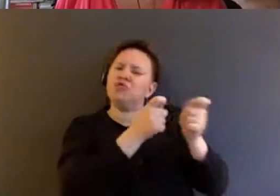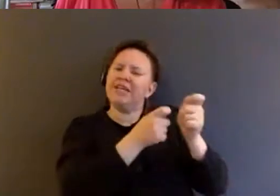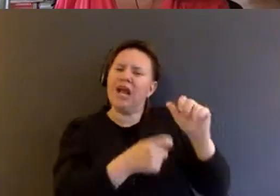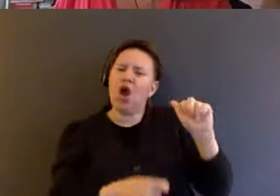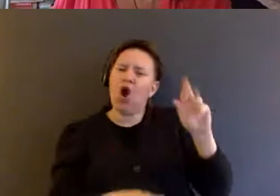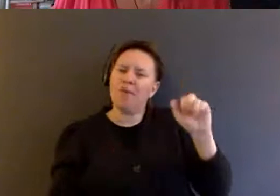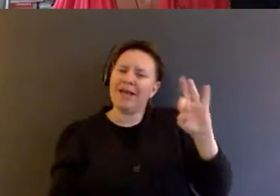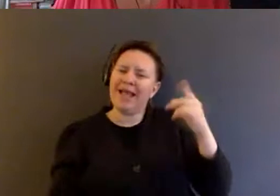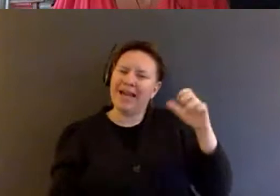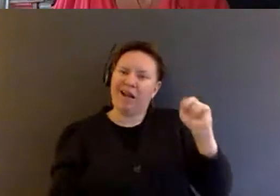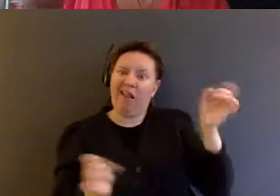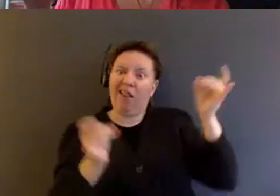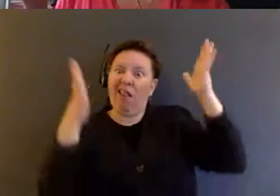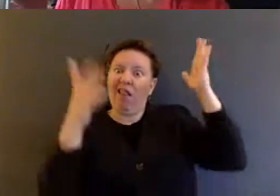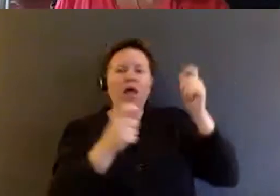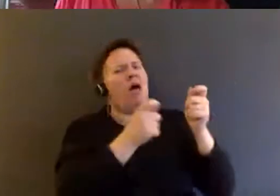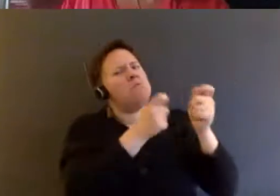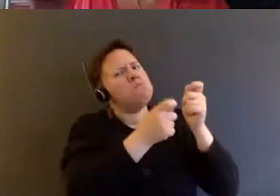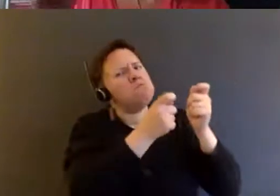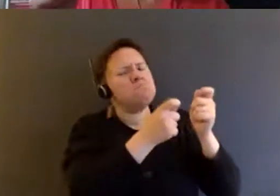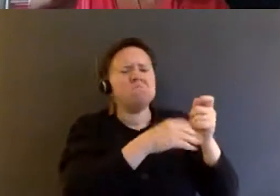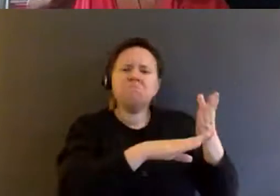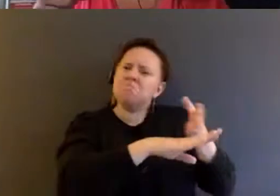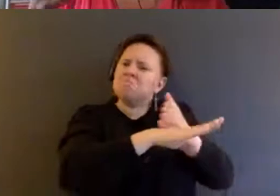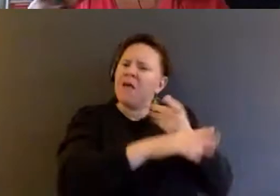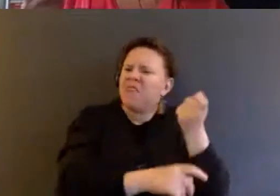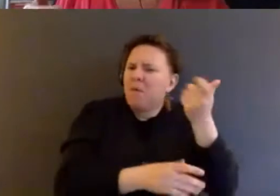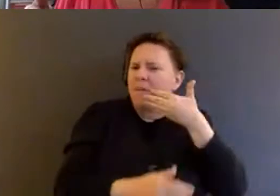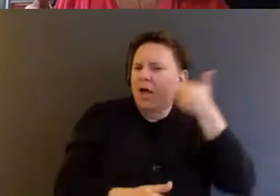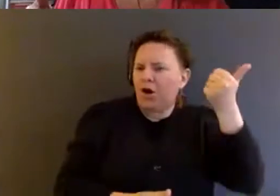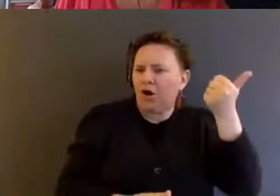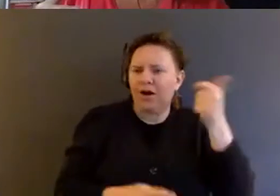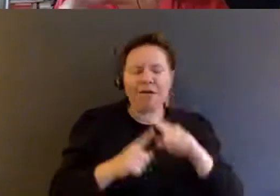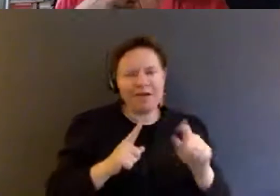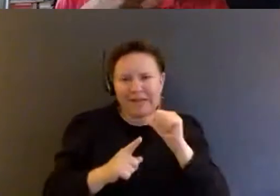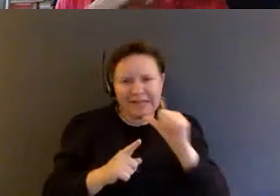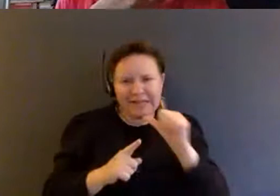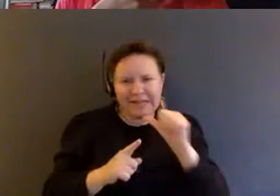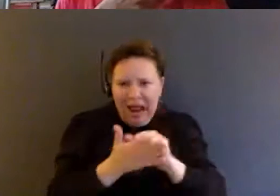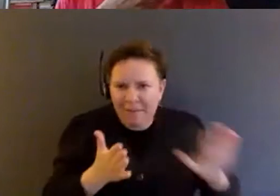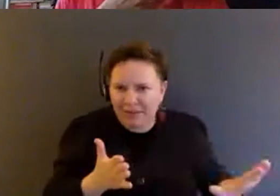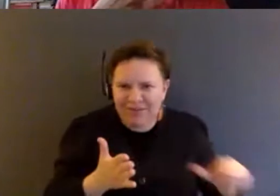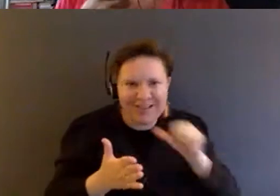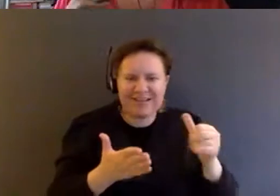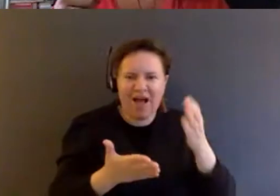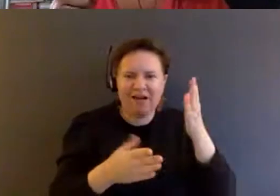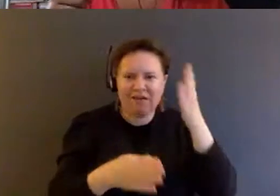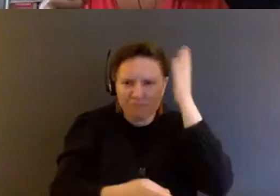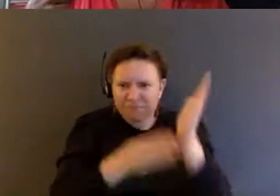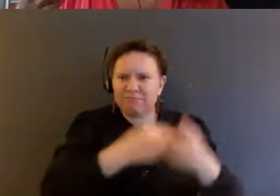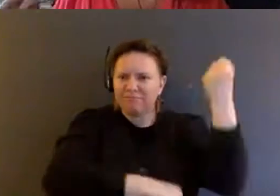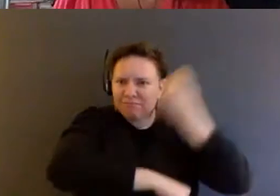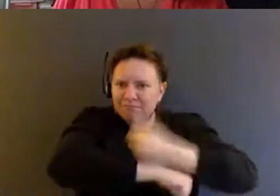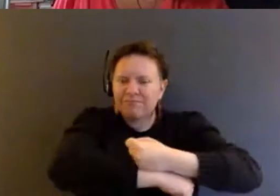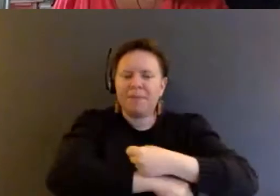I really love. mean, it's exactly what it is. You just kind of tweak it. But that's not abolition. And so the critique of litigation is that